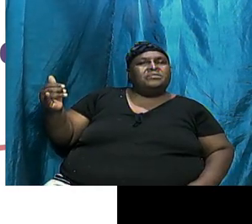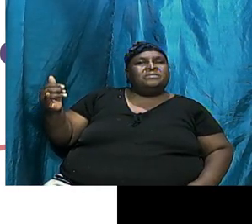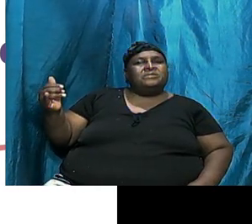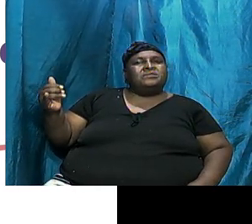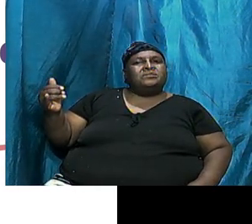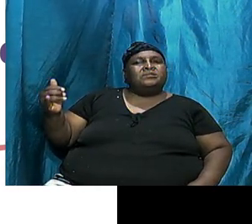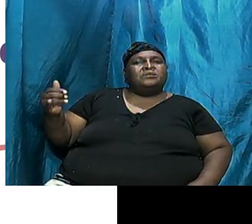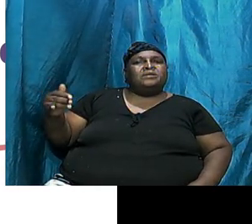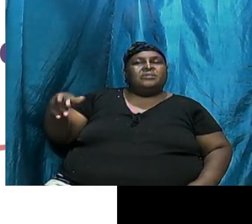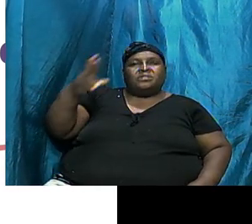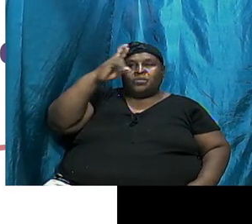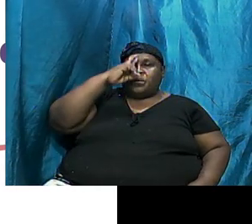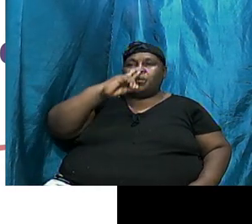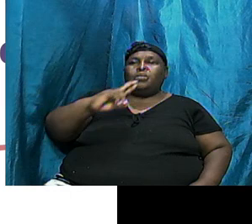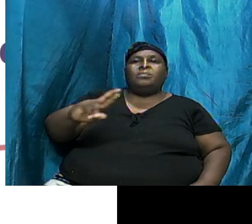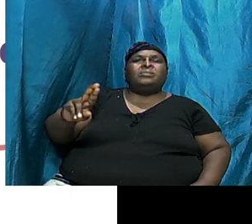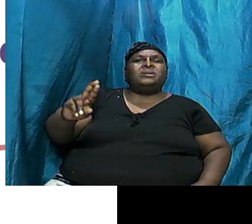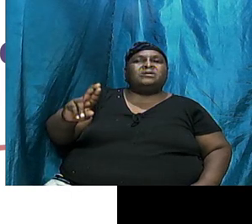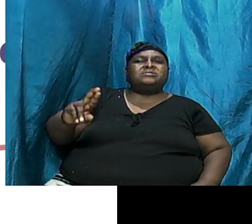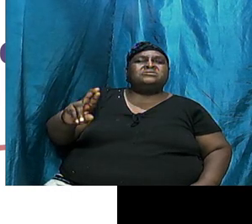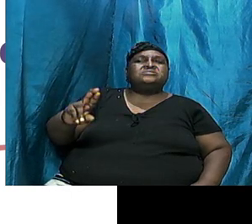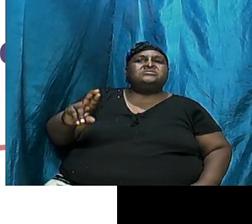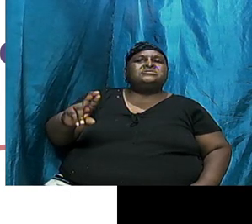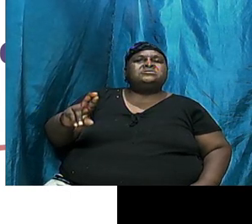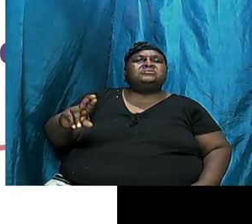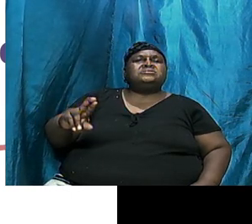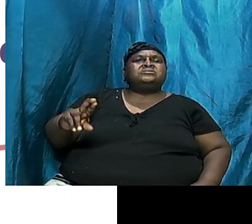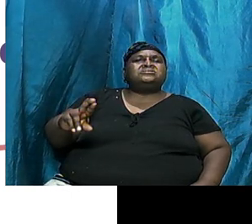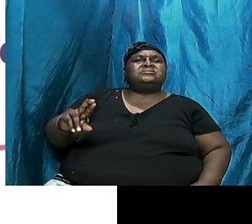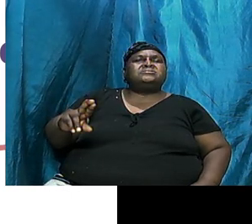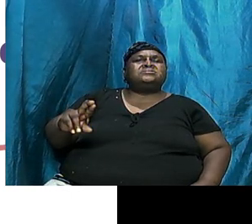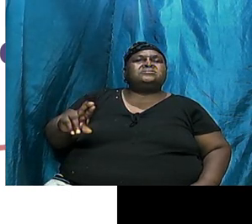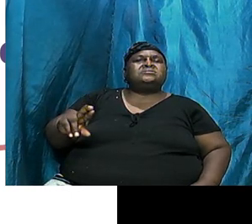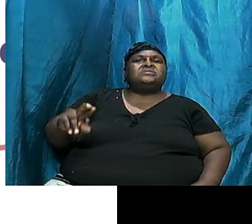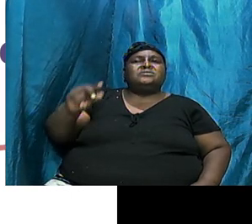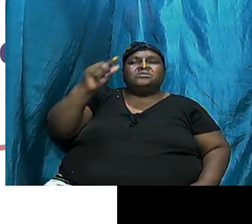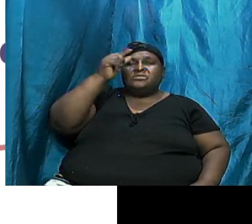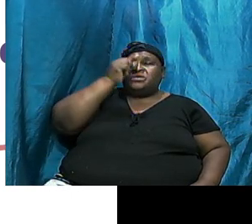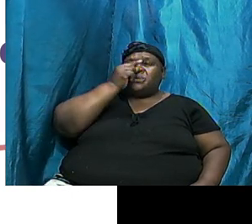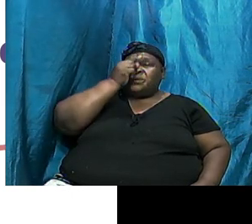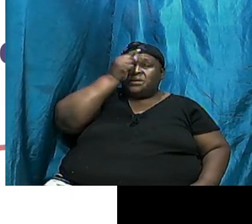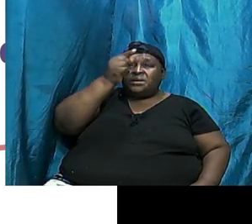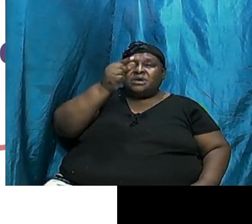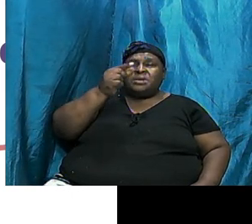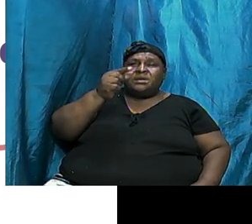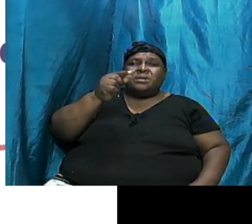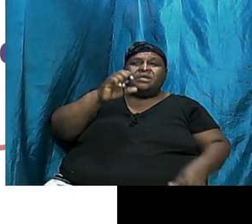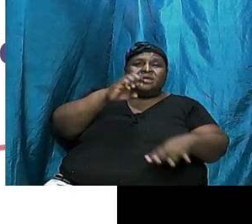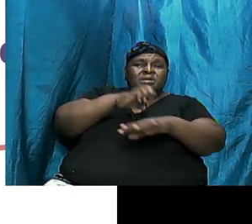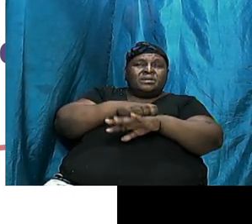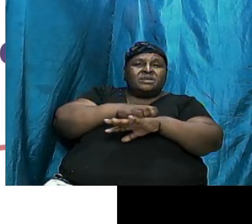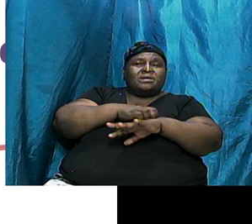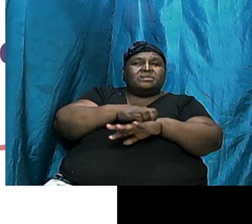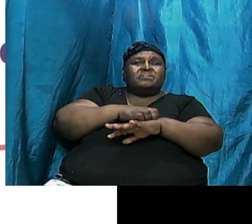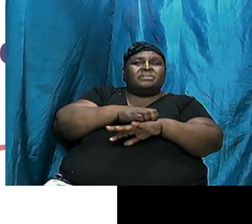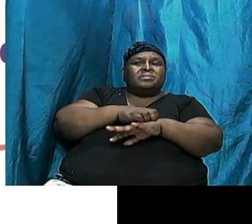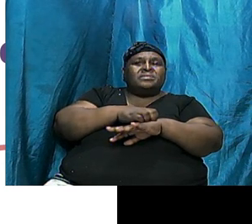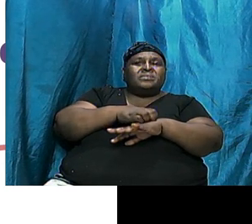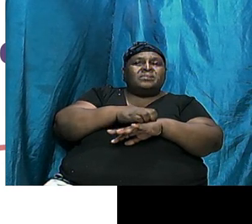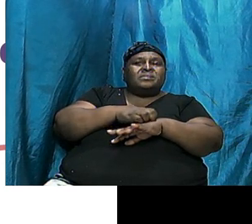Romans You Remember The Roman Empire The Greeks The English The Irish